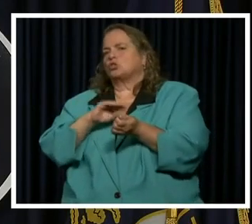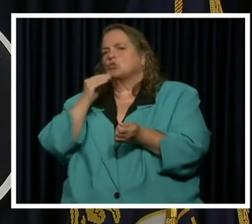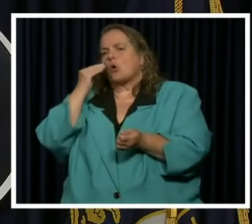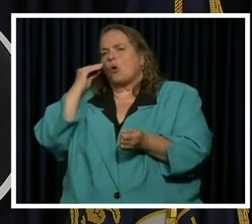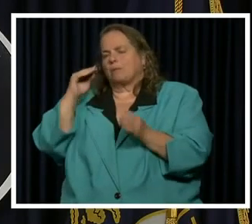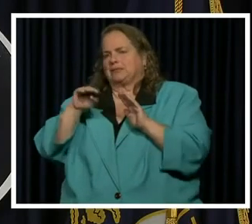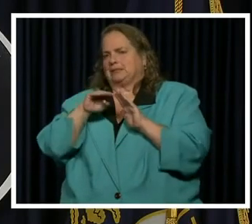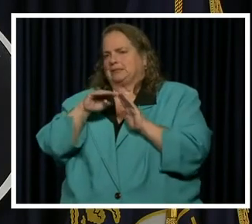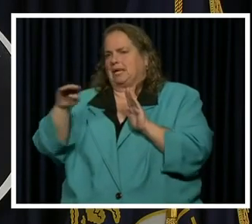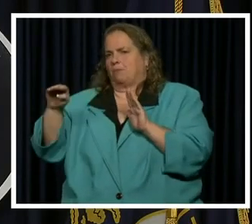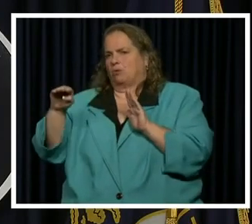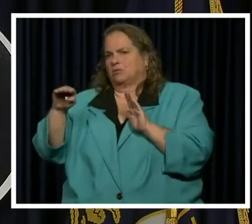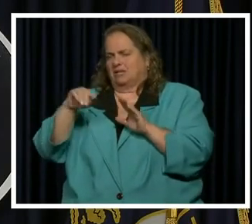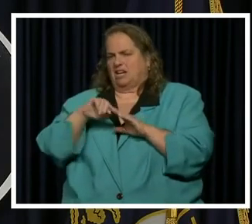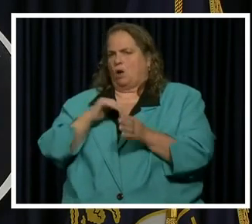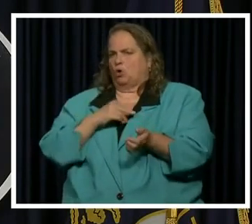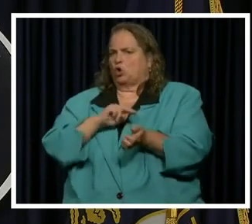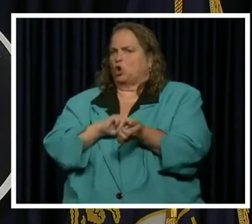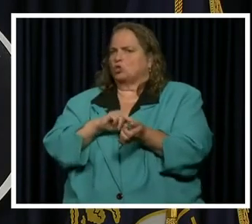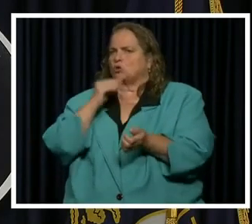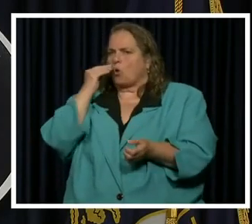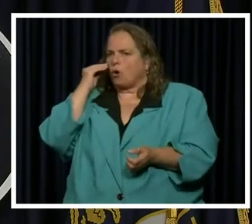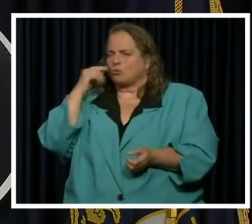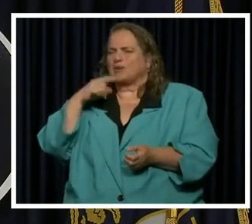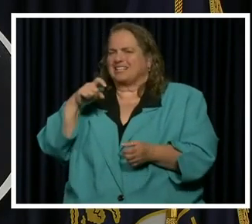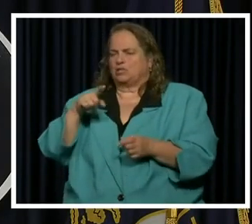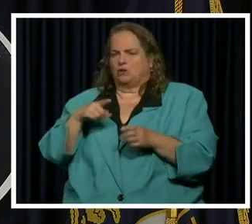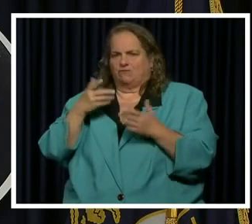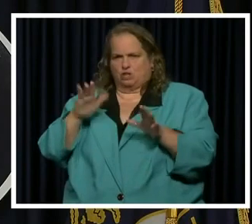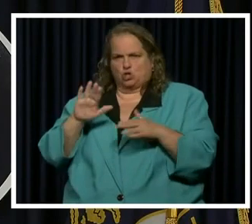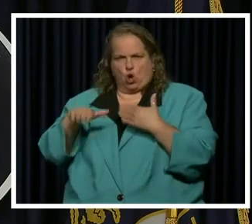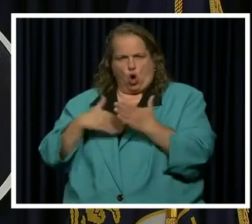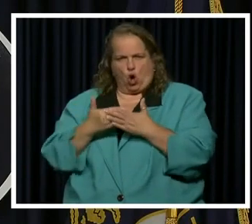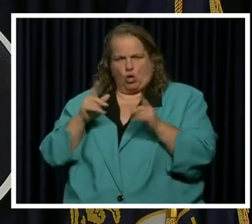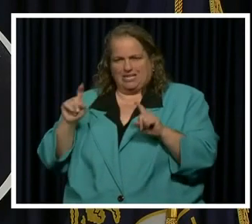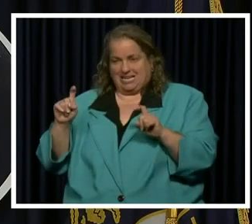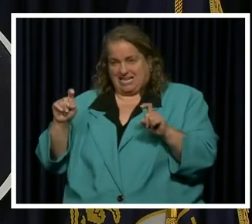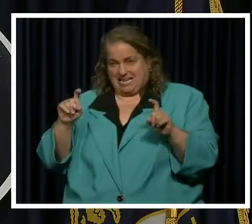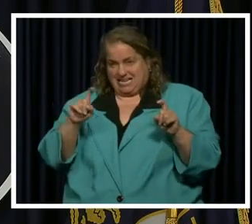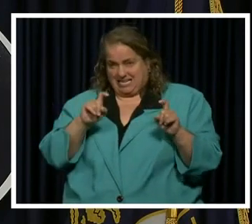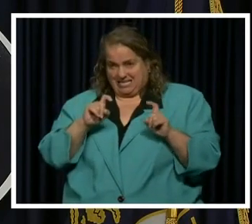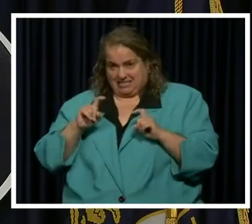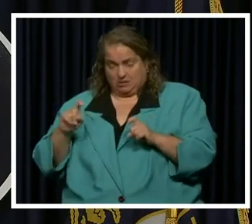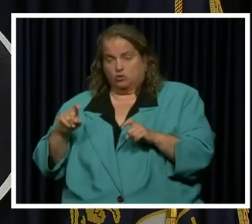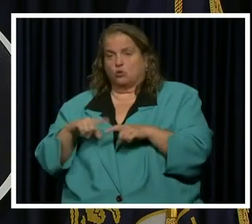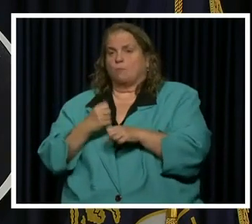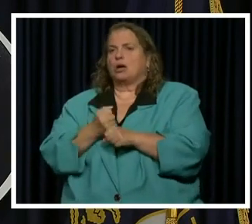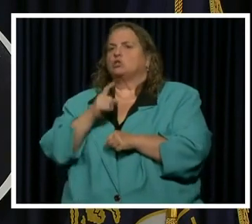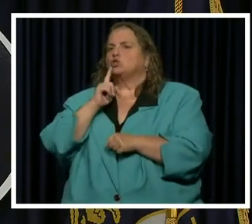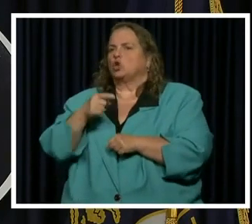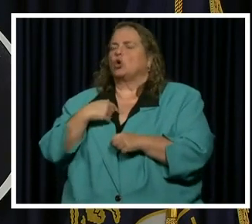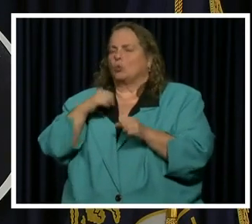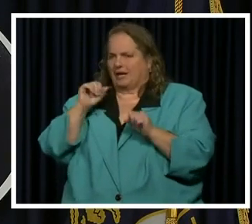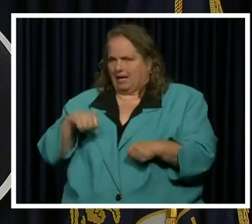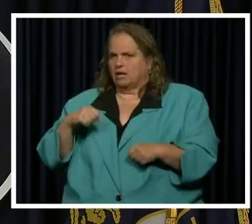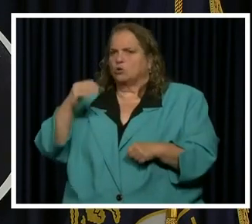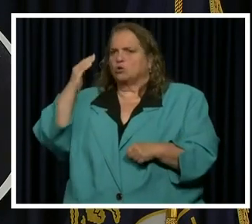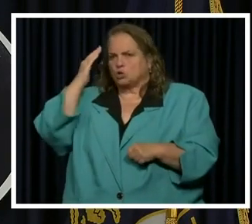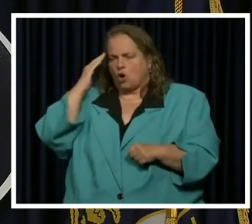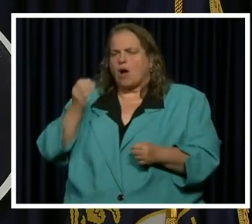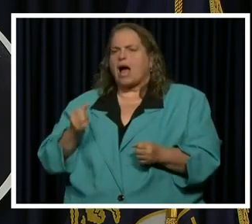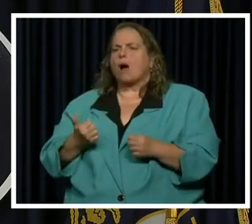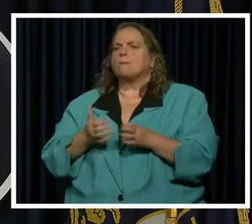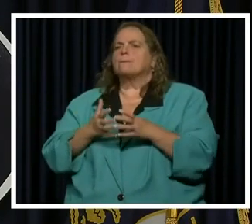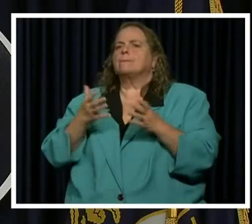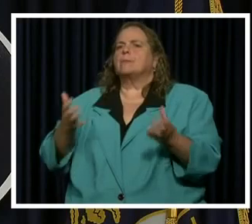especially in our nursing homes. We need to get through the testing to make sure that we can know how